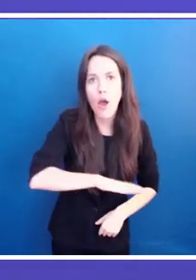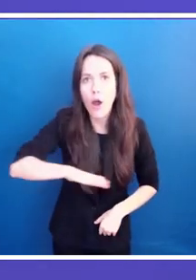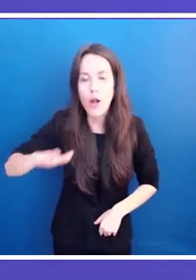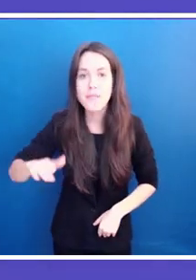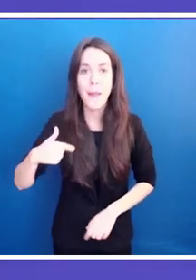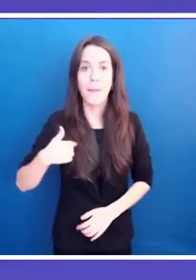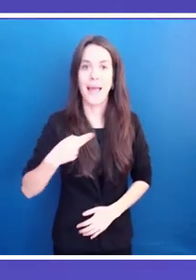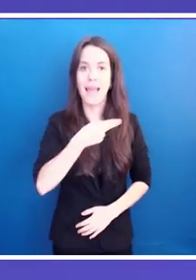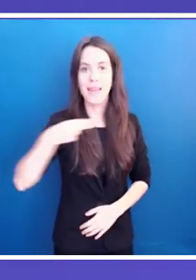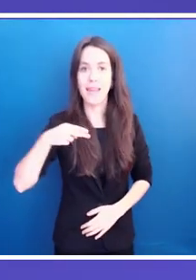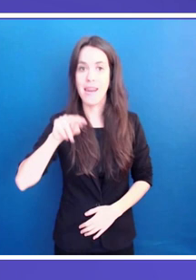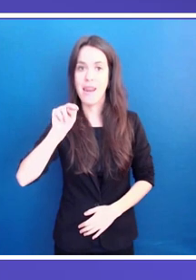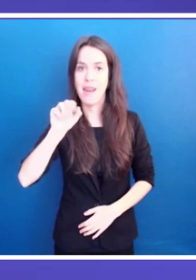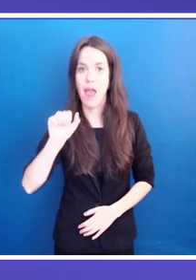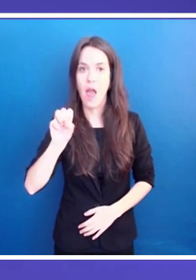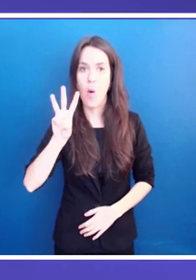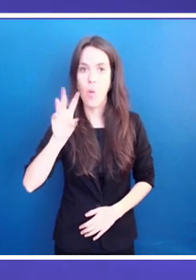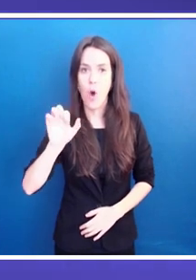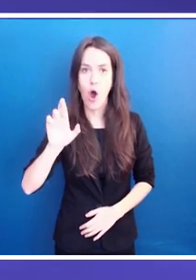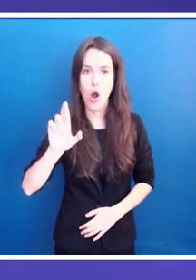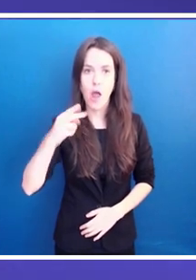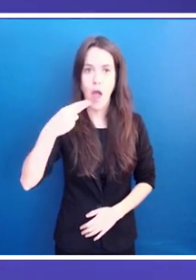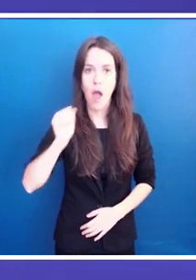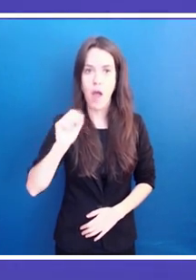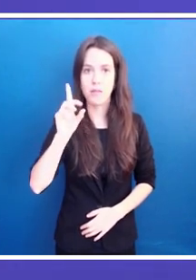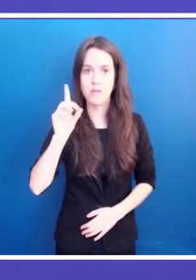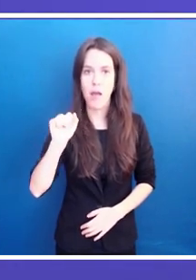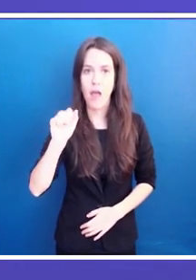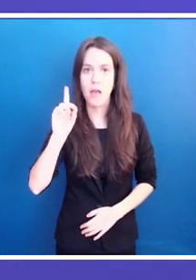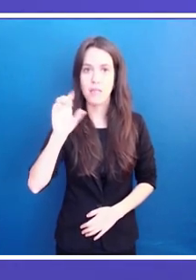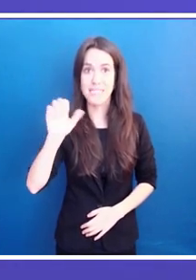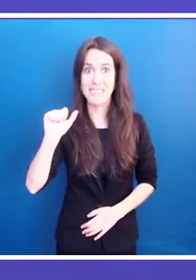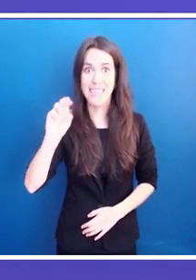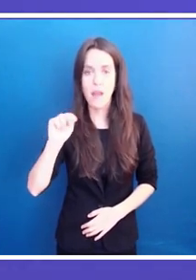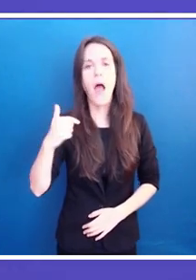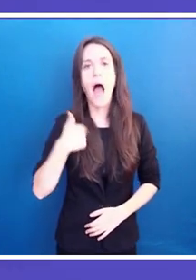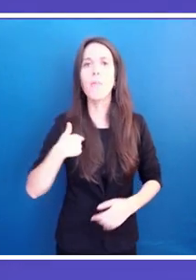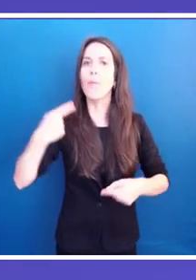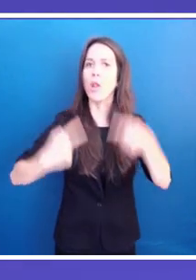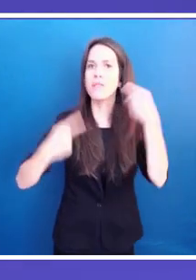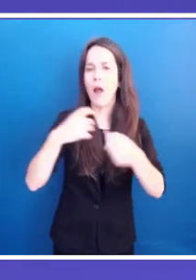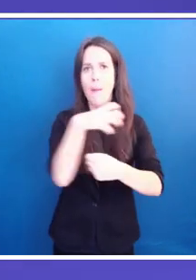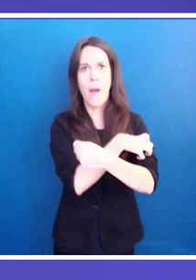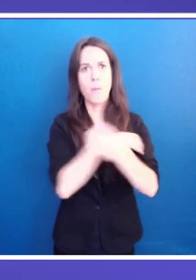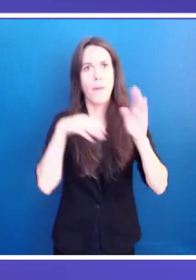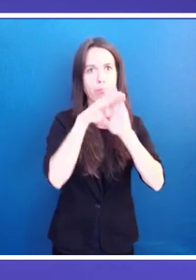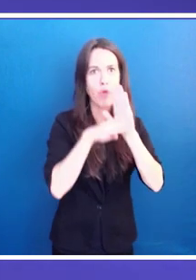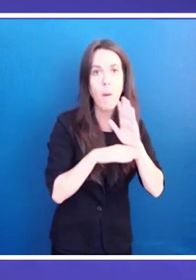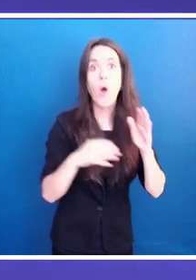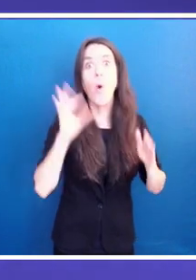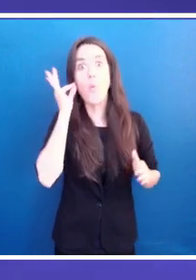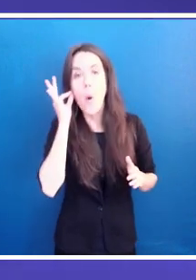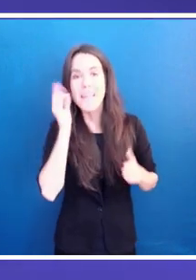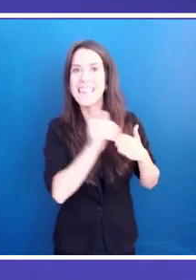Nawal Haddadin. I am in charge of the Political Empowerment Program as well as Women Leadership Program in the Arab Association